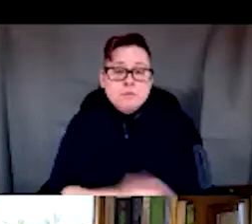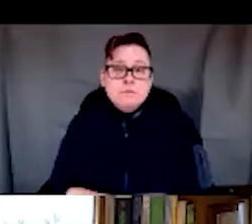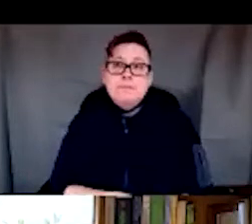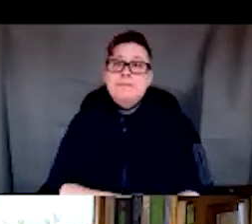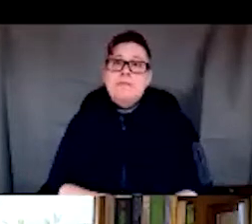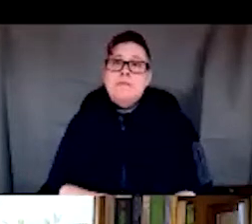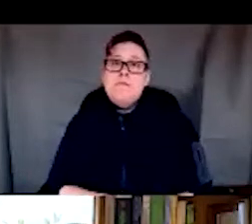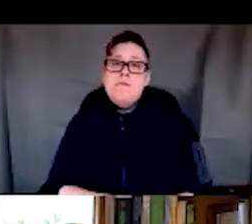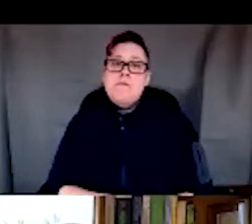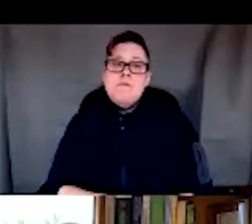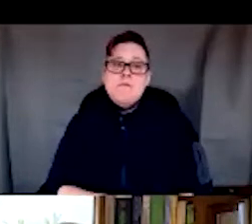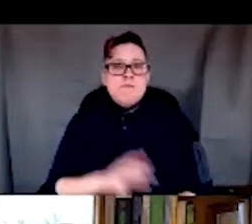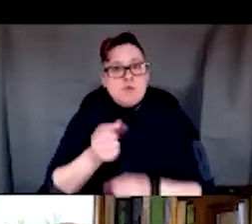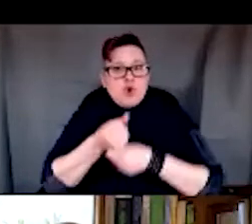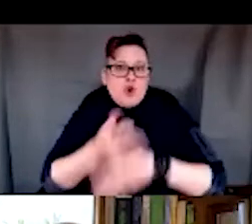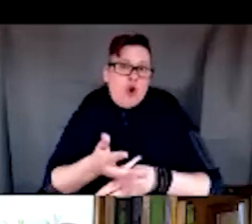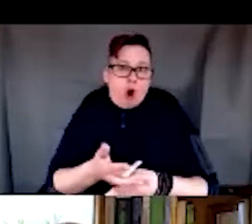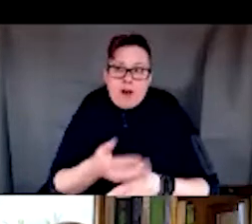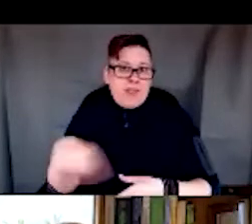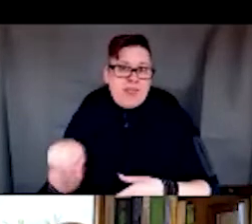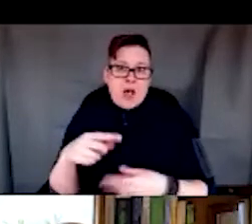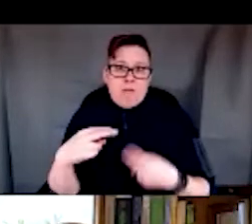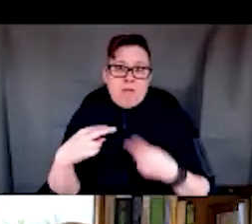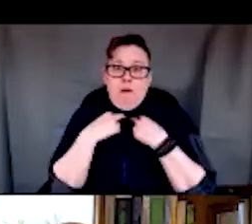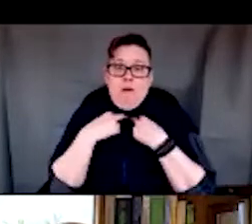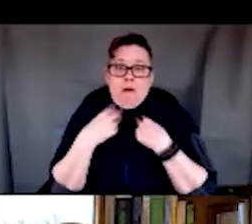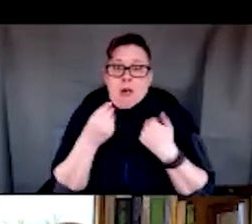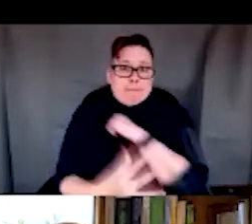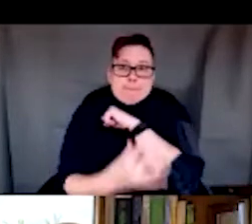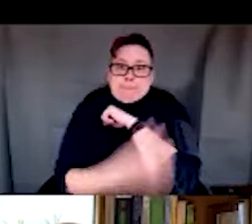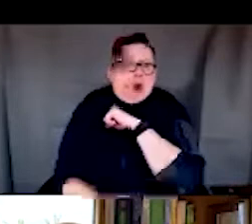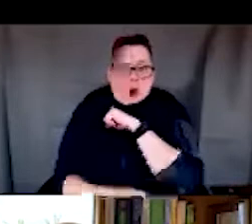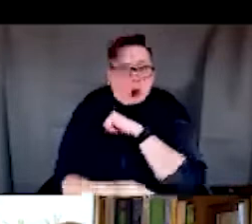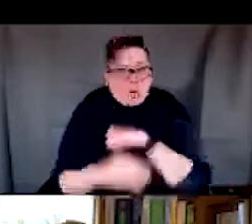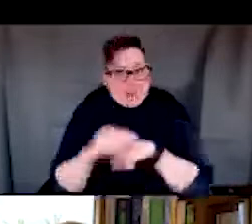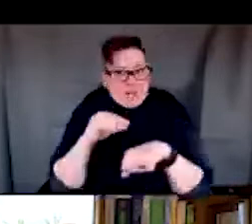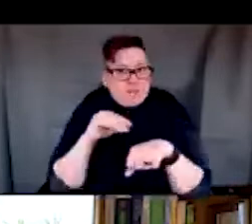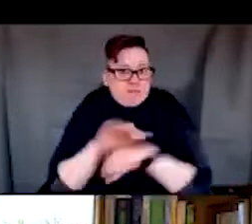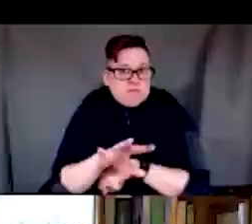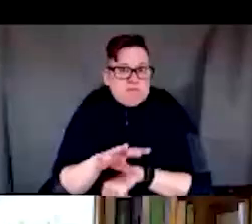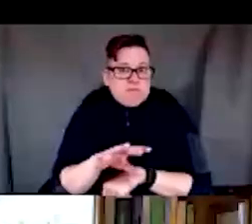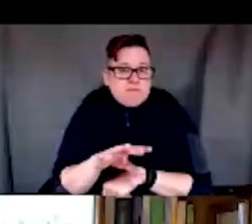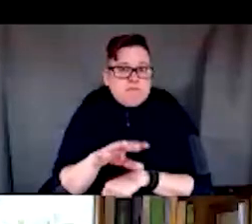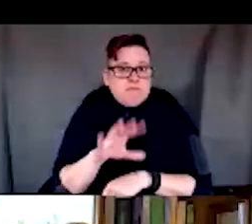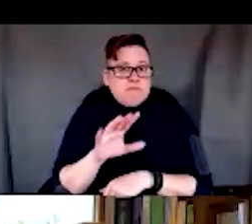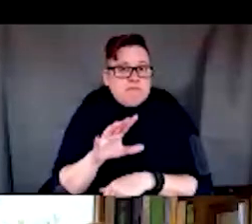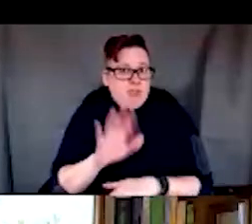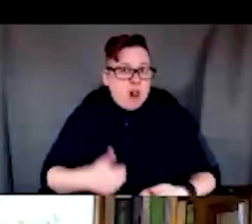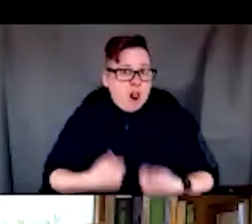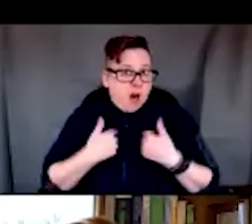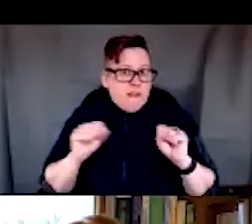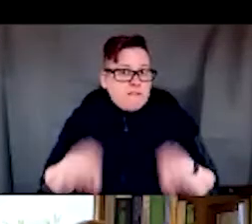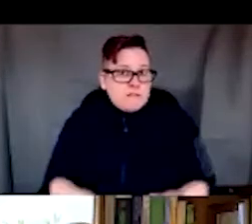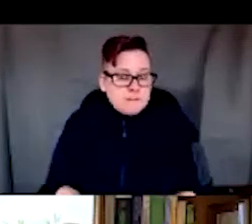and cause them to really get into a cycle where poverty could start impacting other areas of their life. So